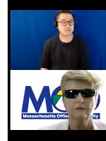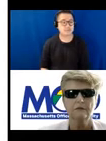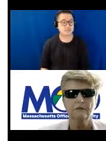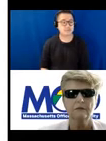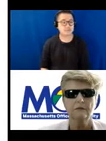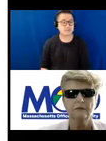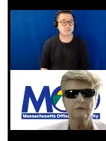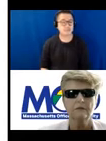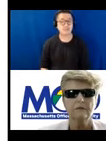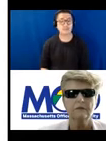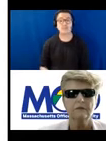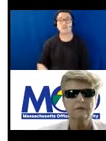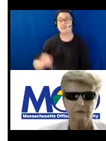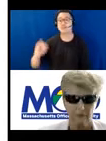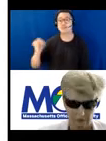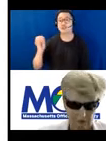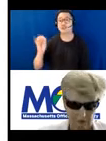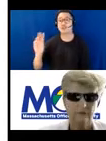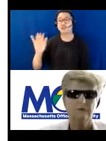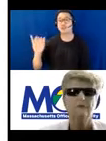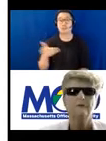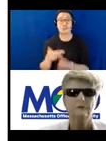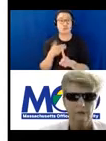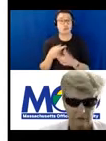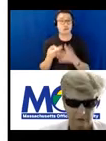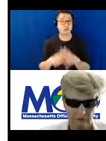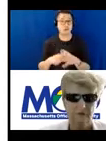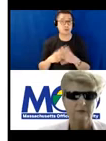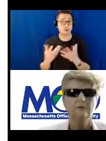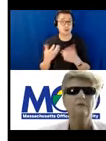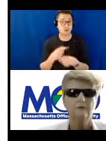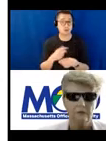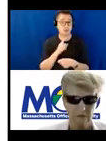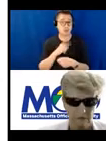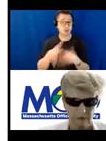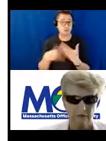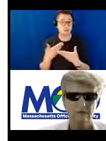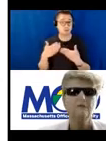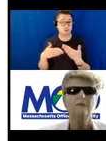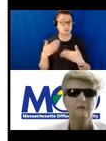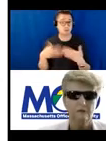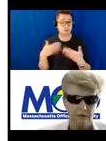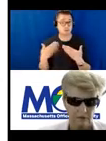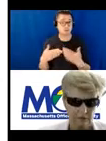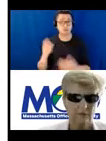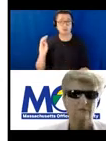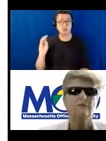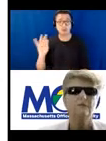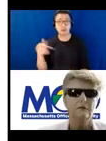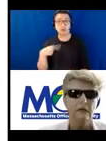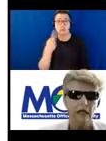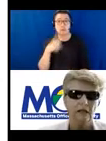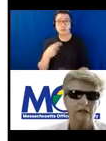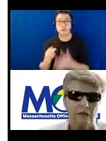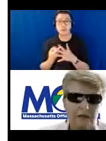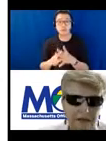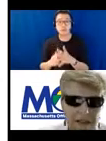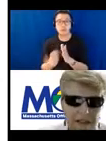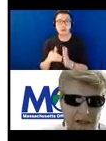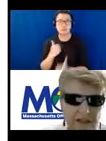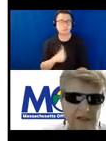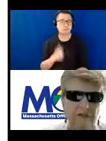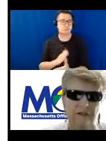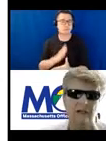Okay, before we start, Mary, I just want to make sure that's all up and running. It should be. So, Mary, if you can continue, I'm sorry for interrupting. No,